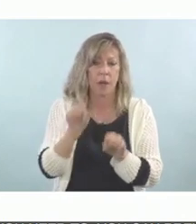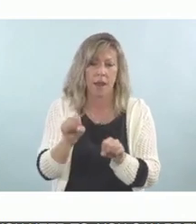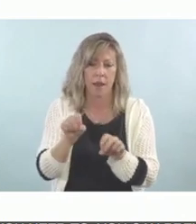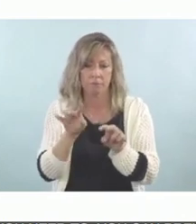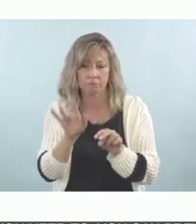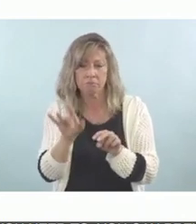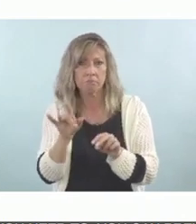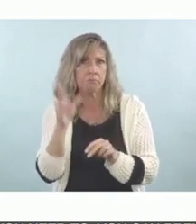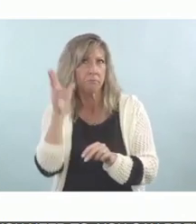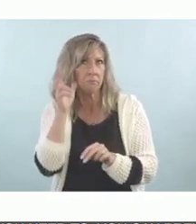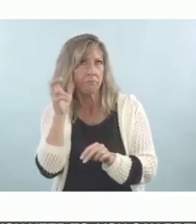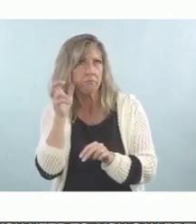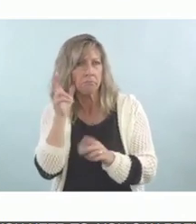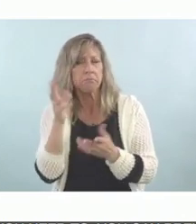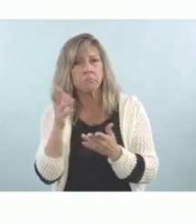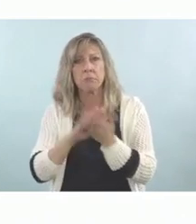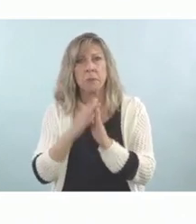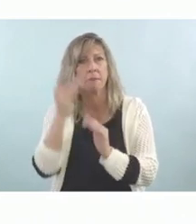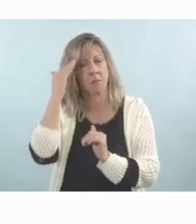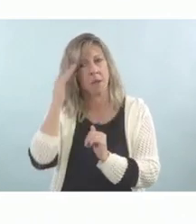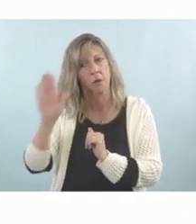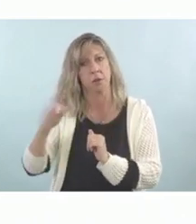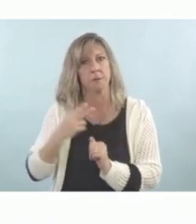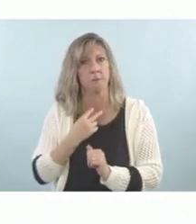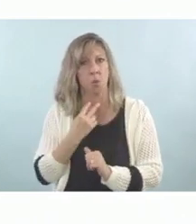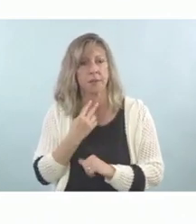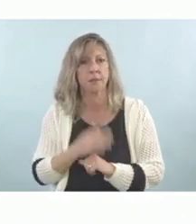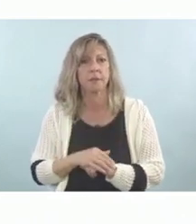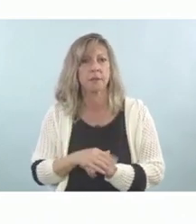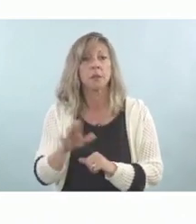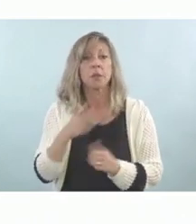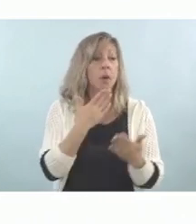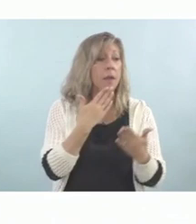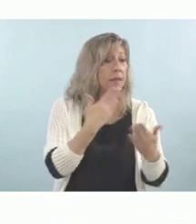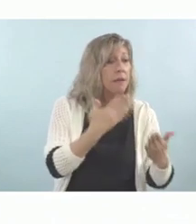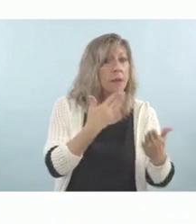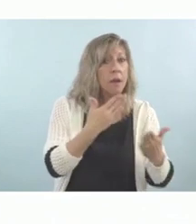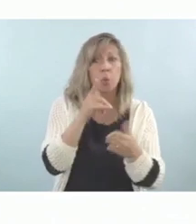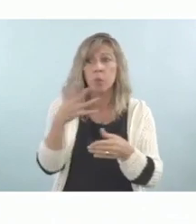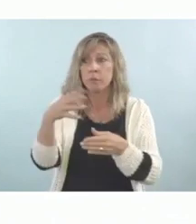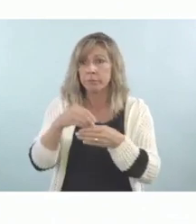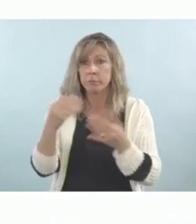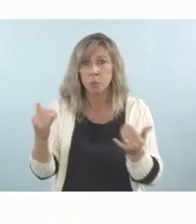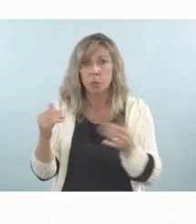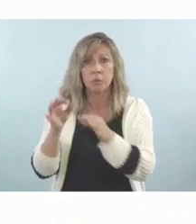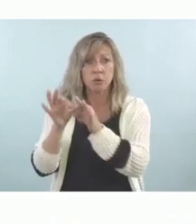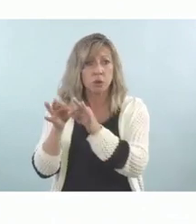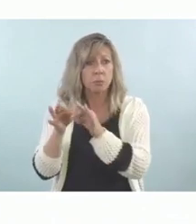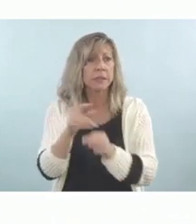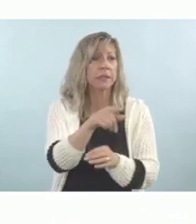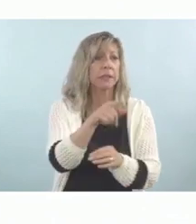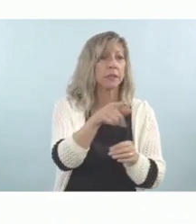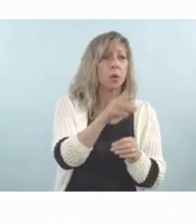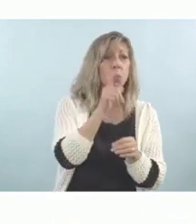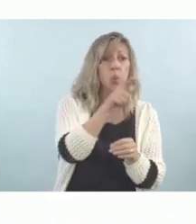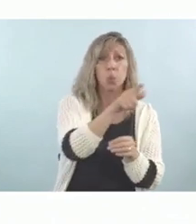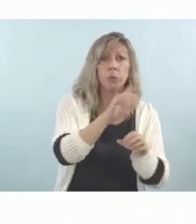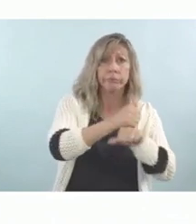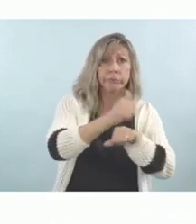and Jeff for captioning. And this media team, Terry and Mo and Elena, for their continued support here.